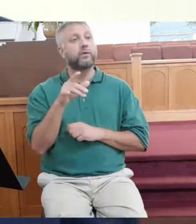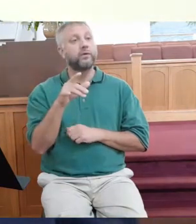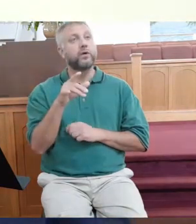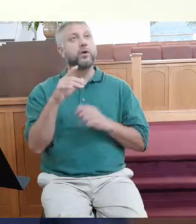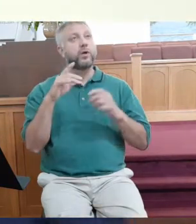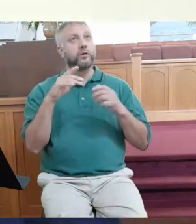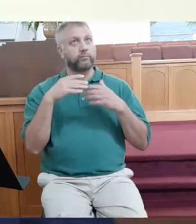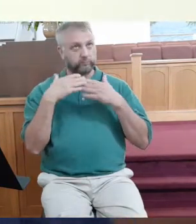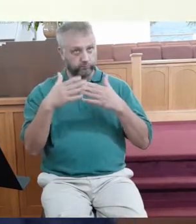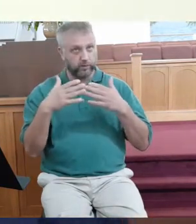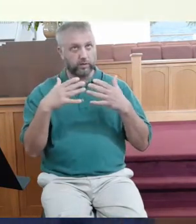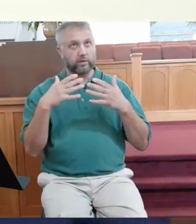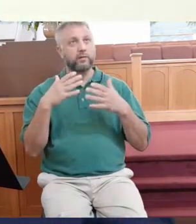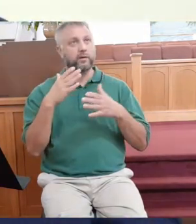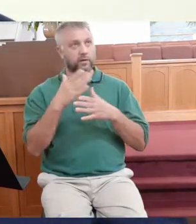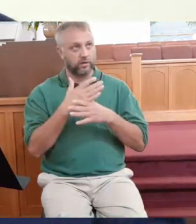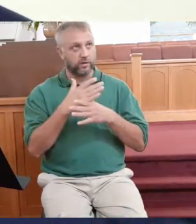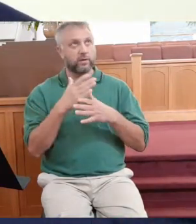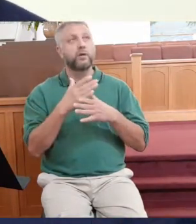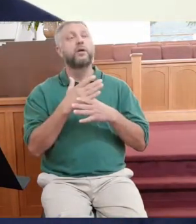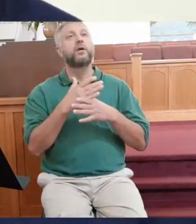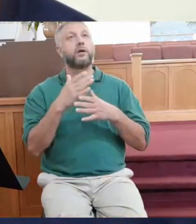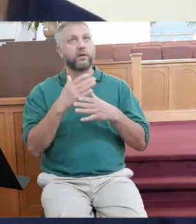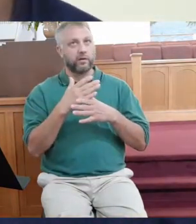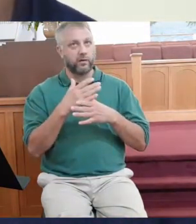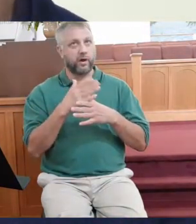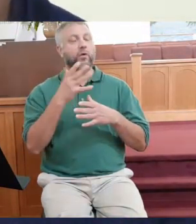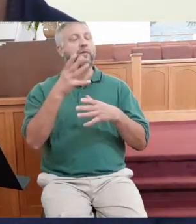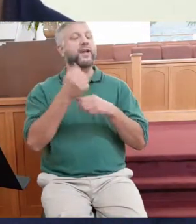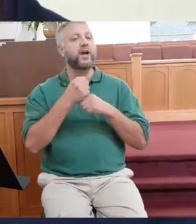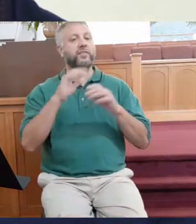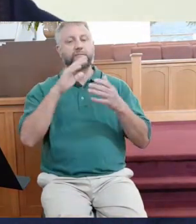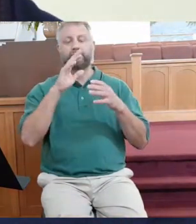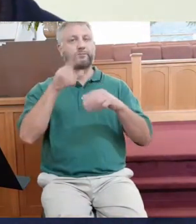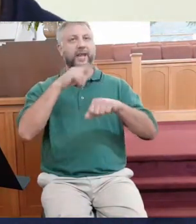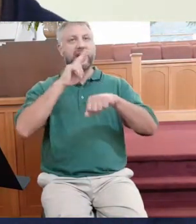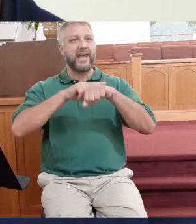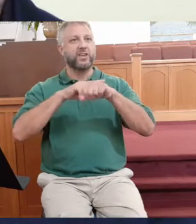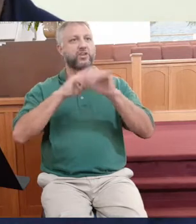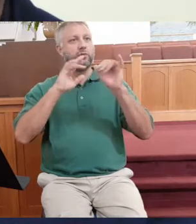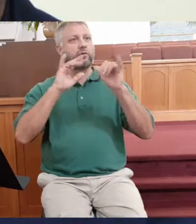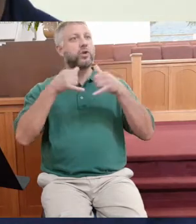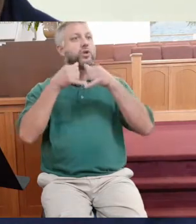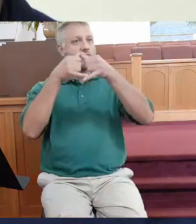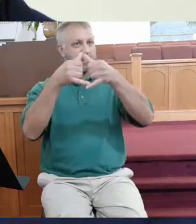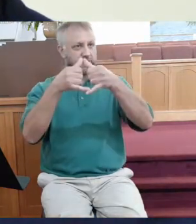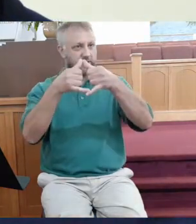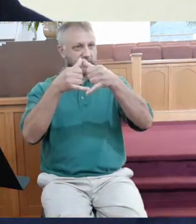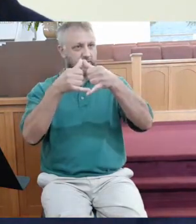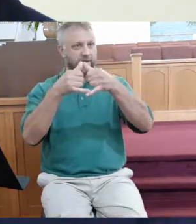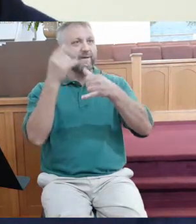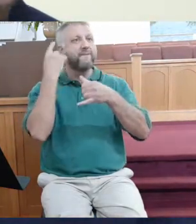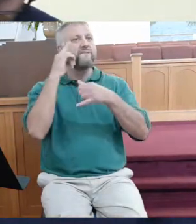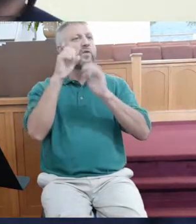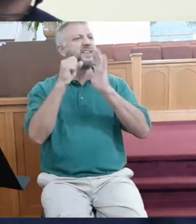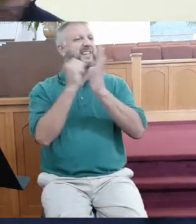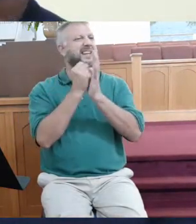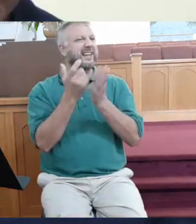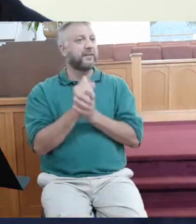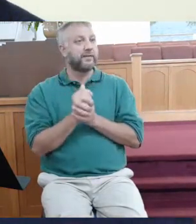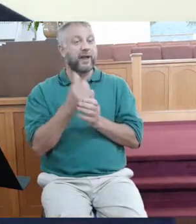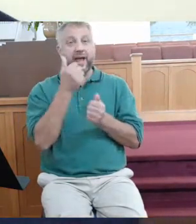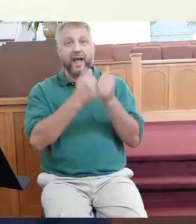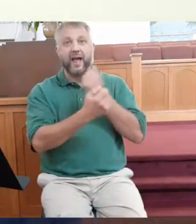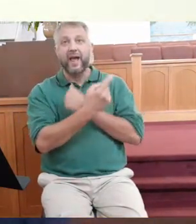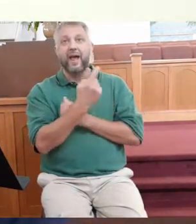to share a portion or to share the national championship, the title for the season. And everyone